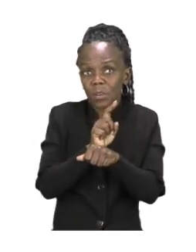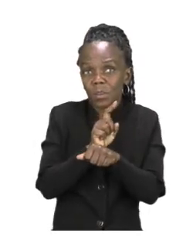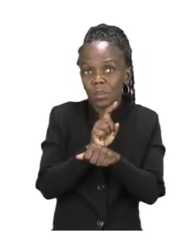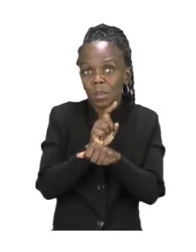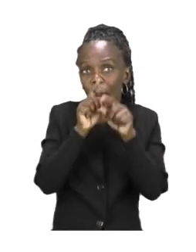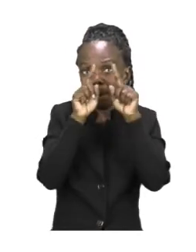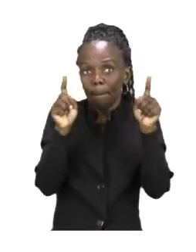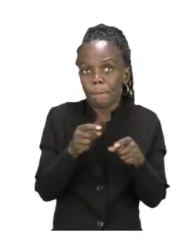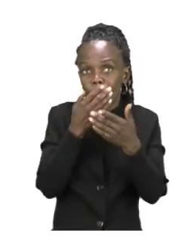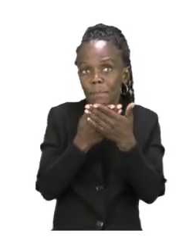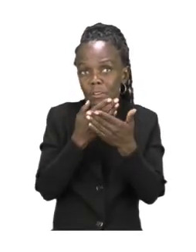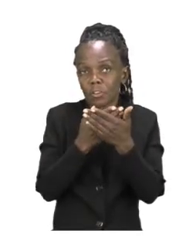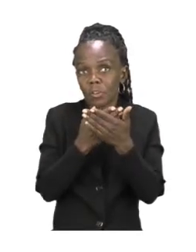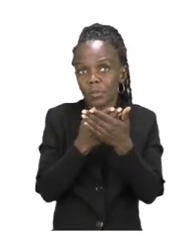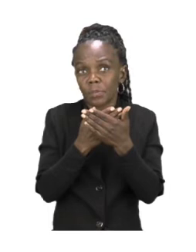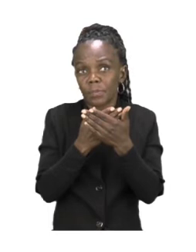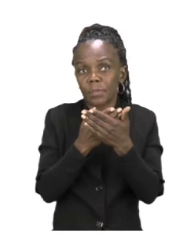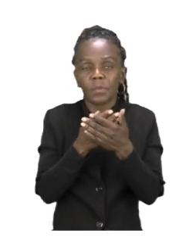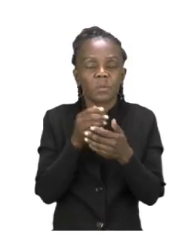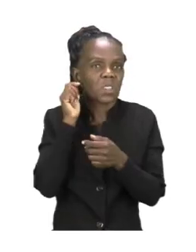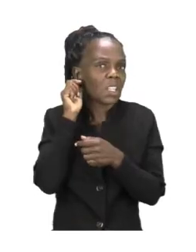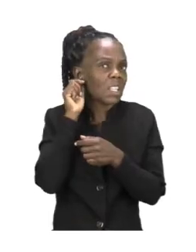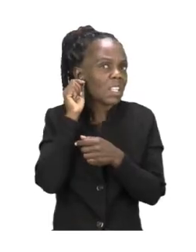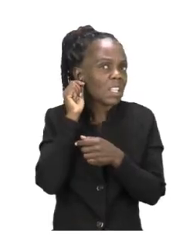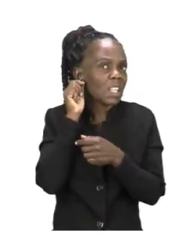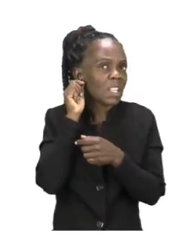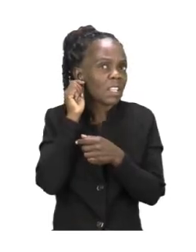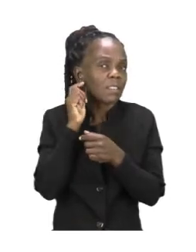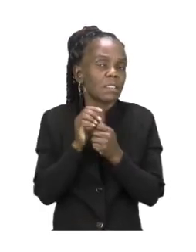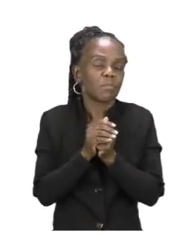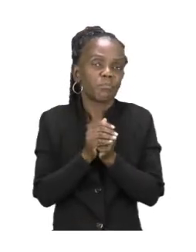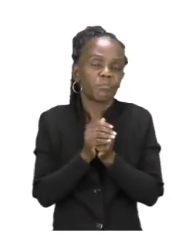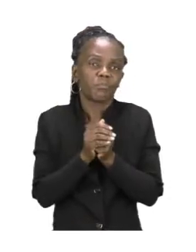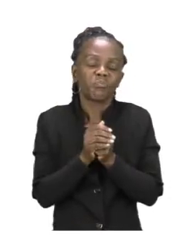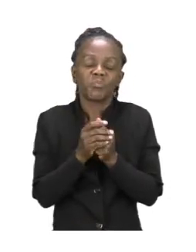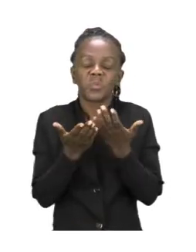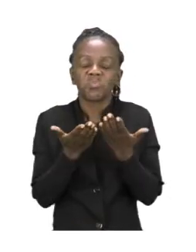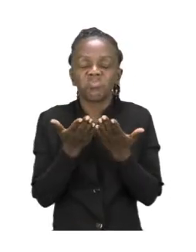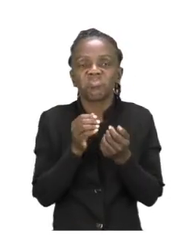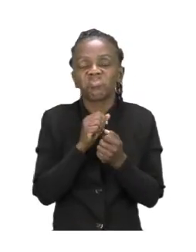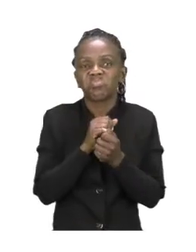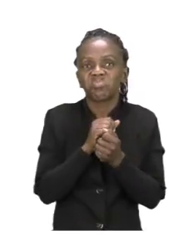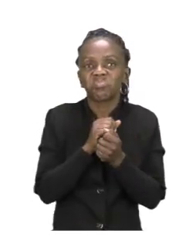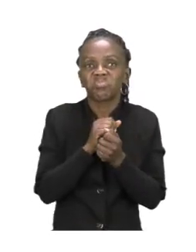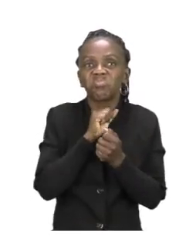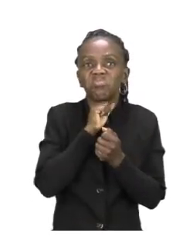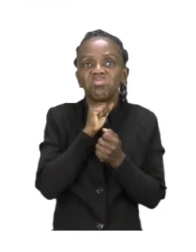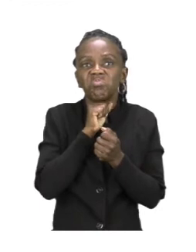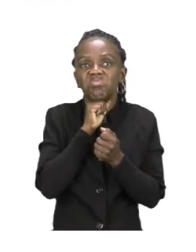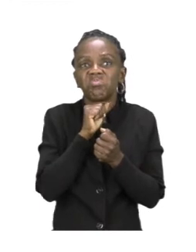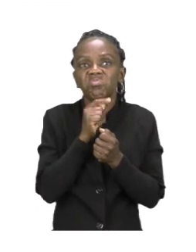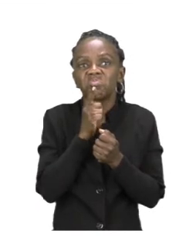is an ear. Everyone let's say ear. Does an